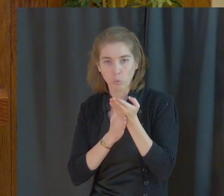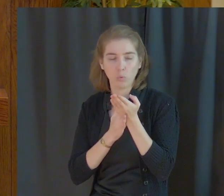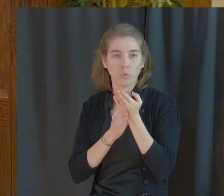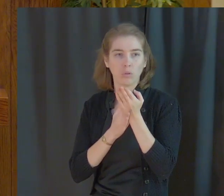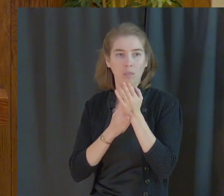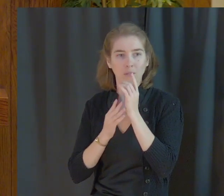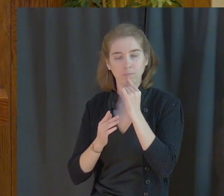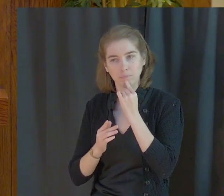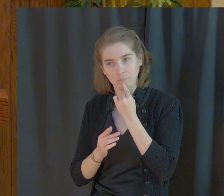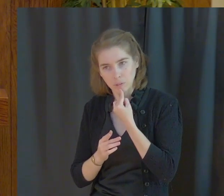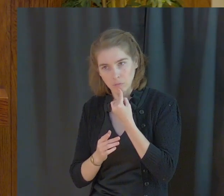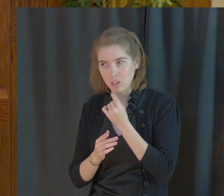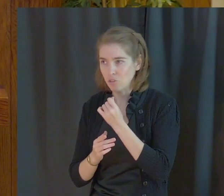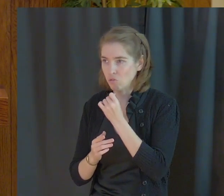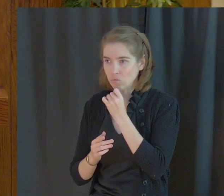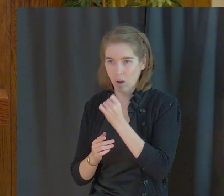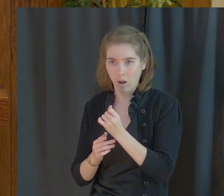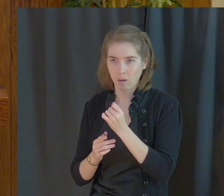in you.